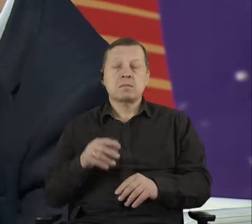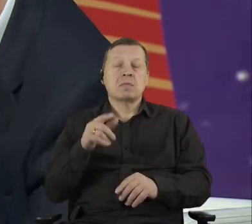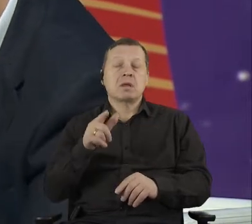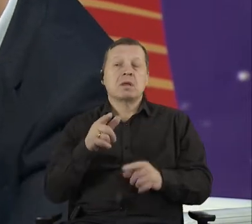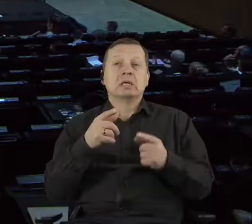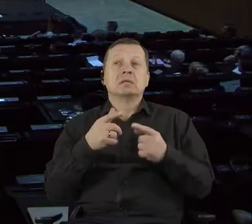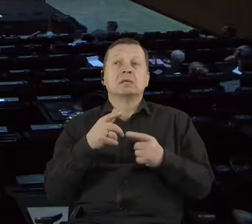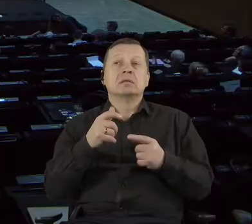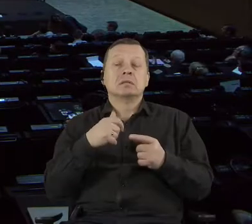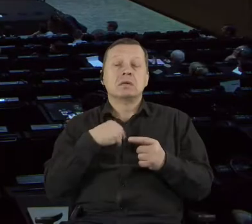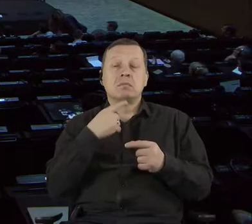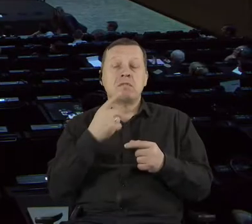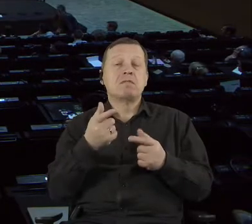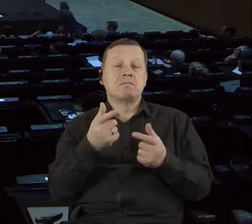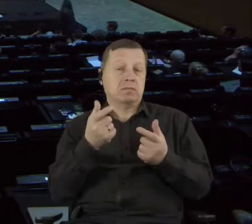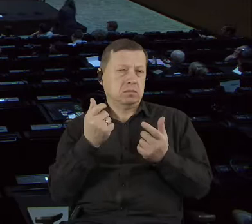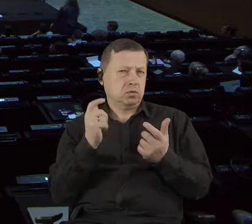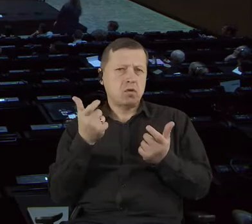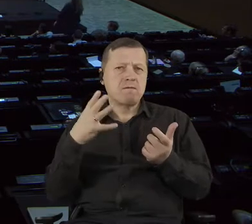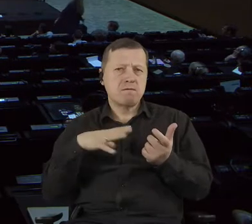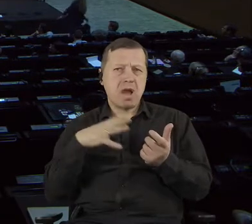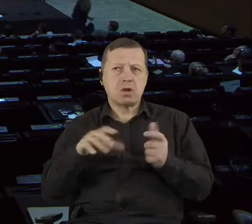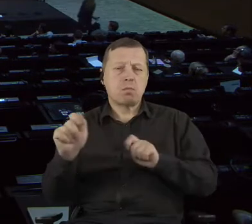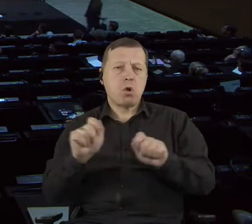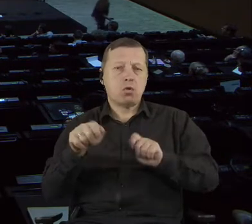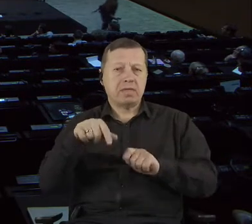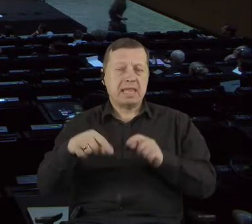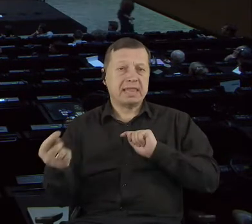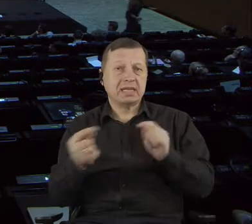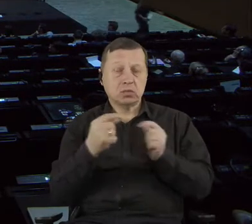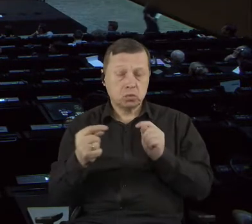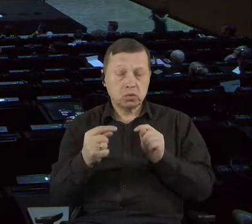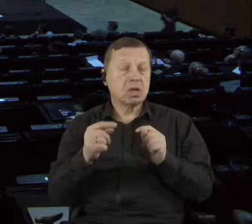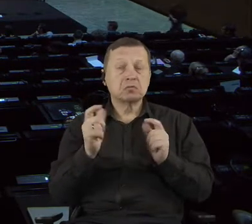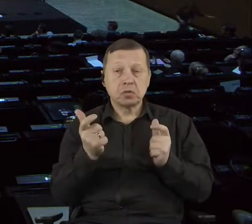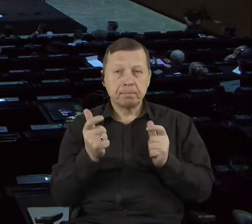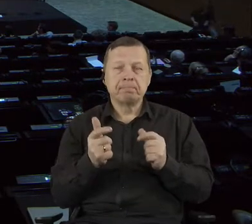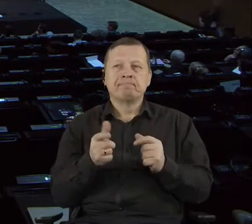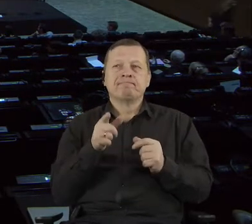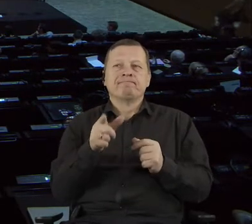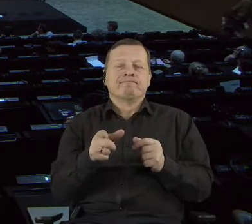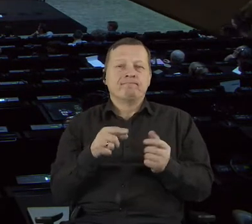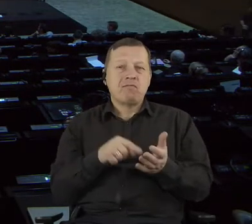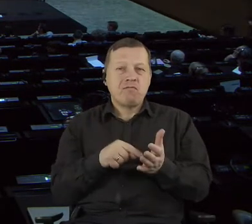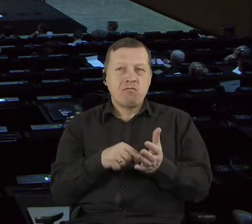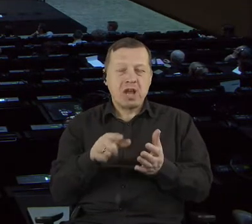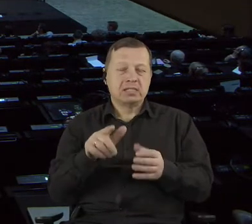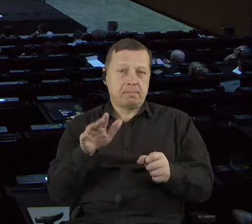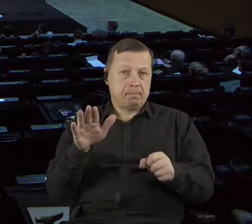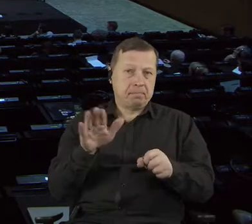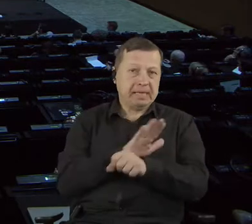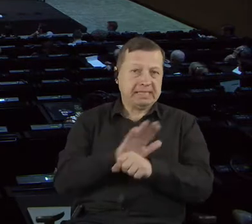perspective and including the, the, the, the, the companies as the center of the change.